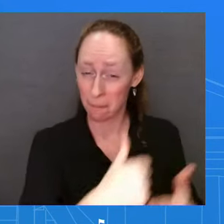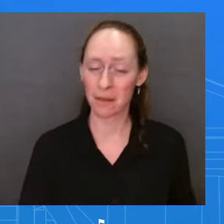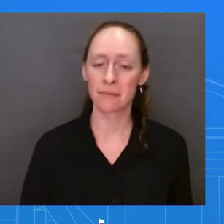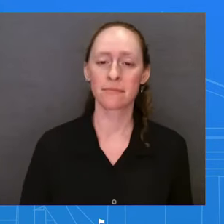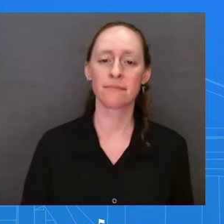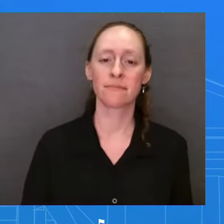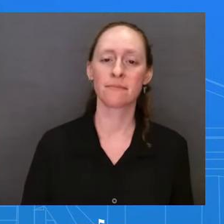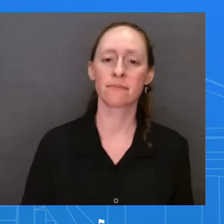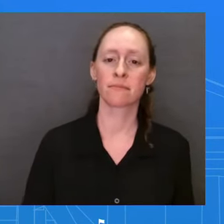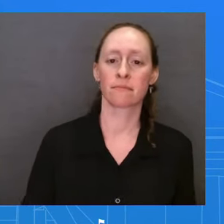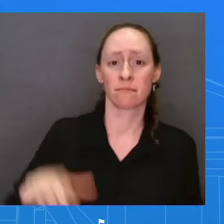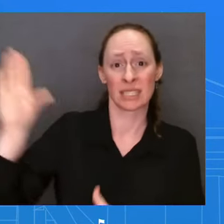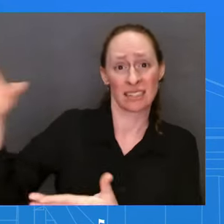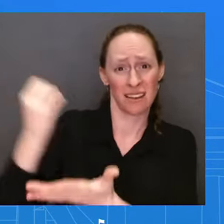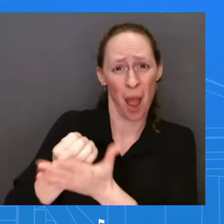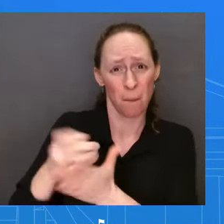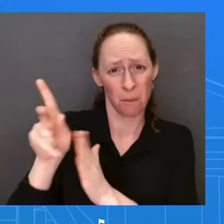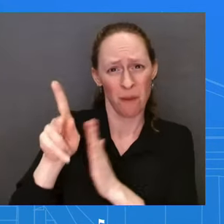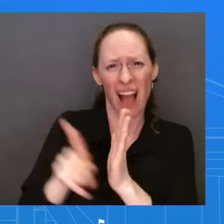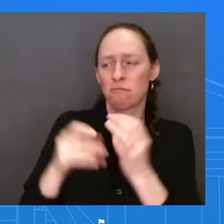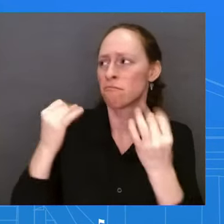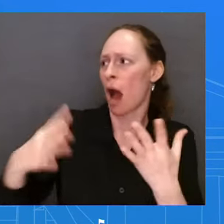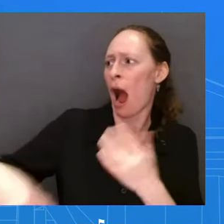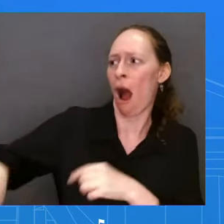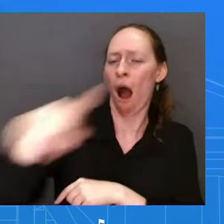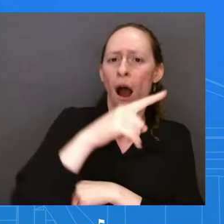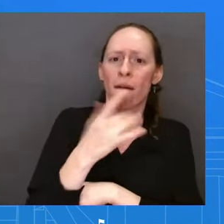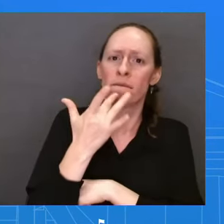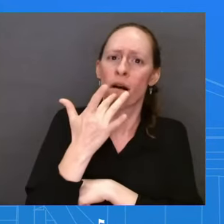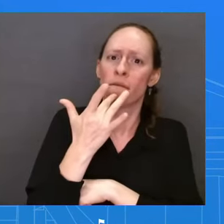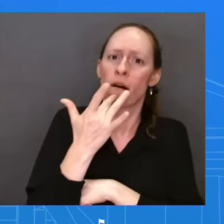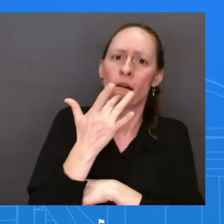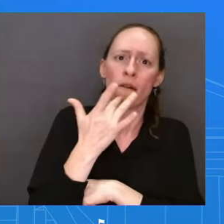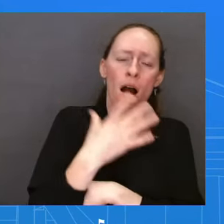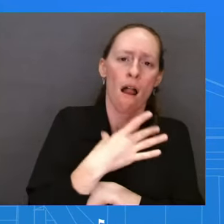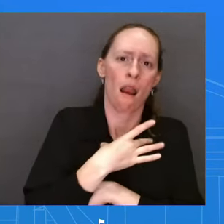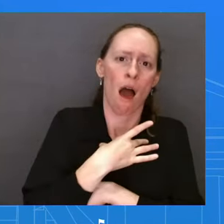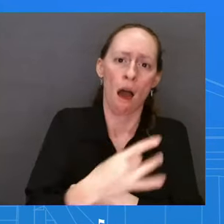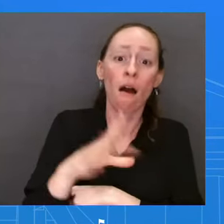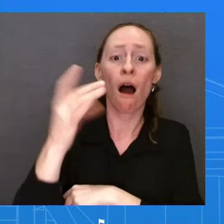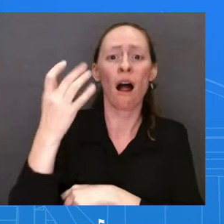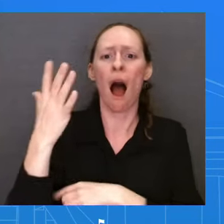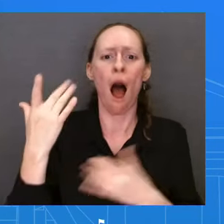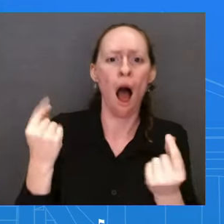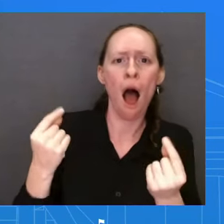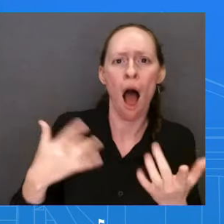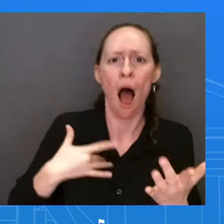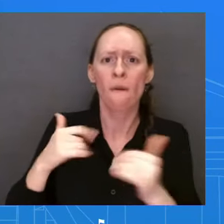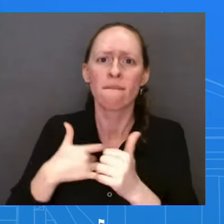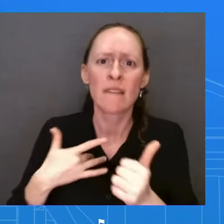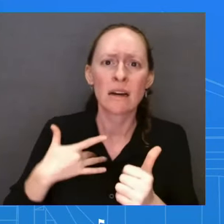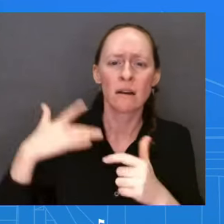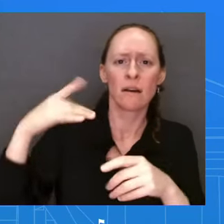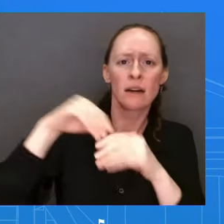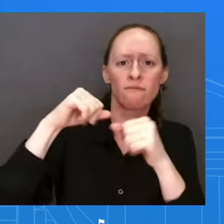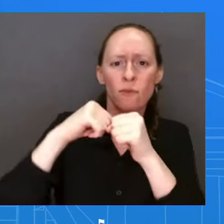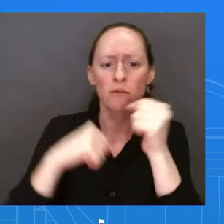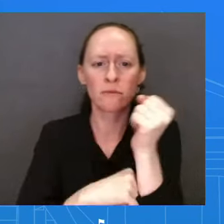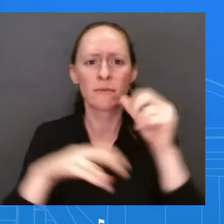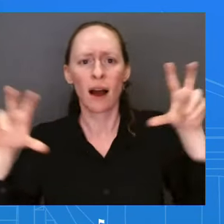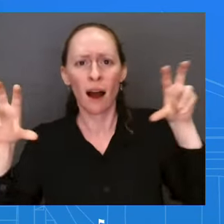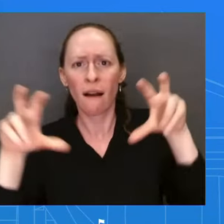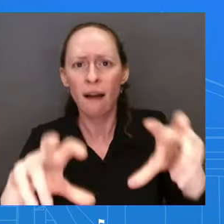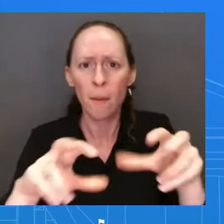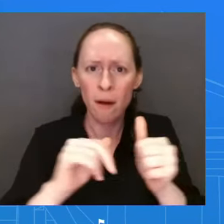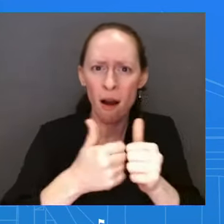in our roads, bridges, and airports, when you ask people what they think about educating and empowering workers, when you ask